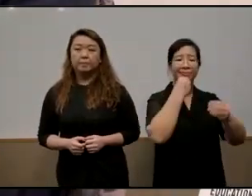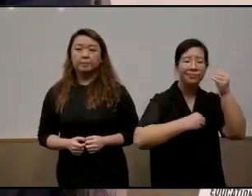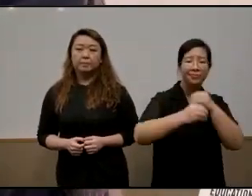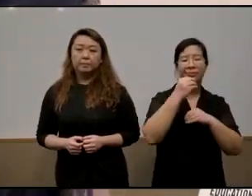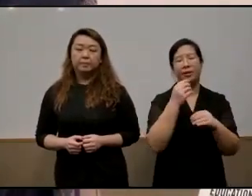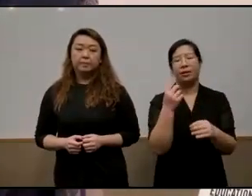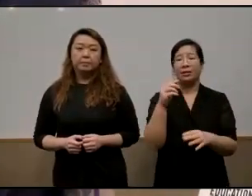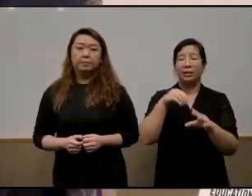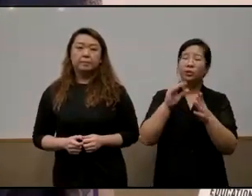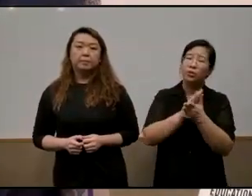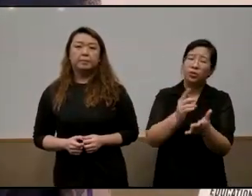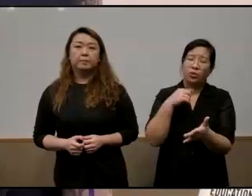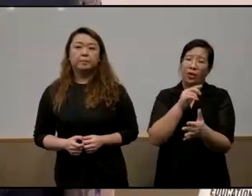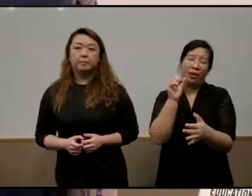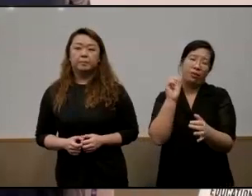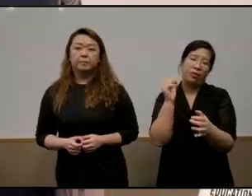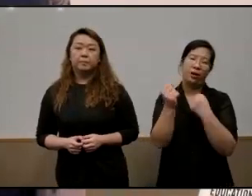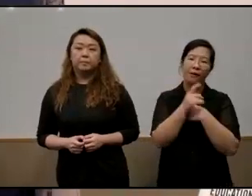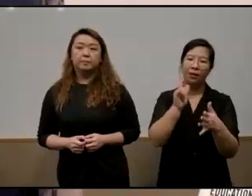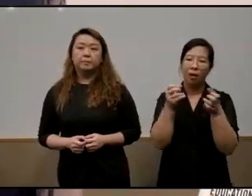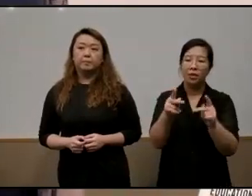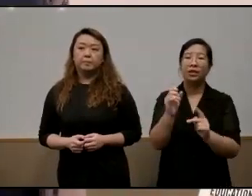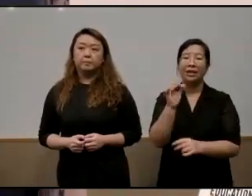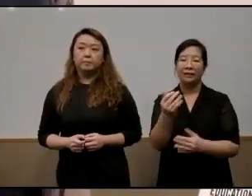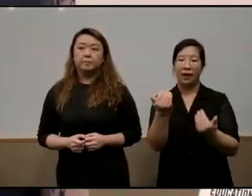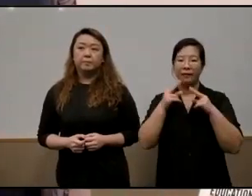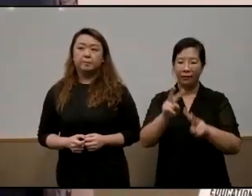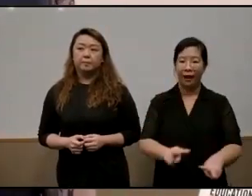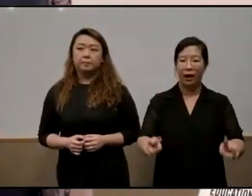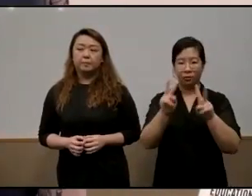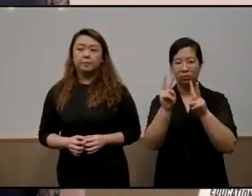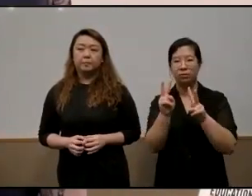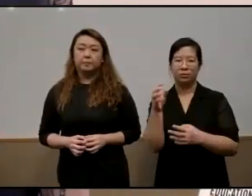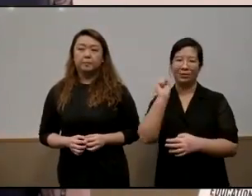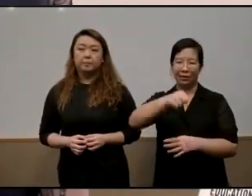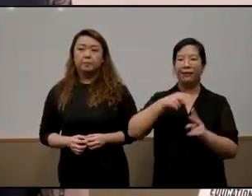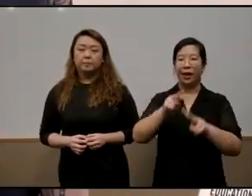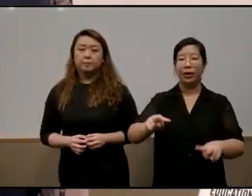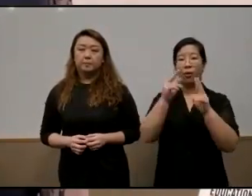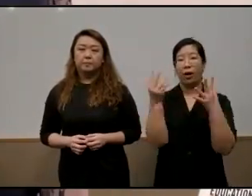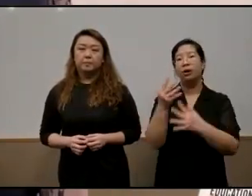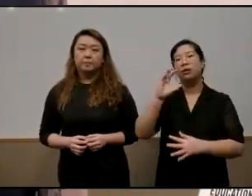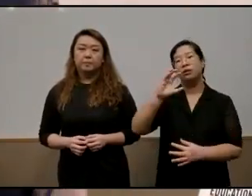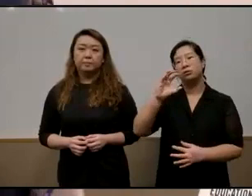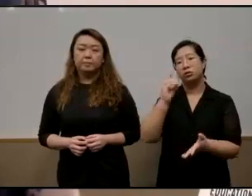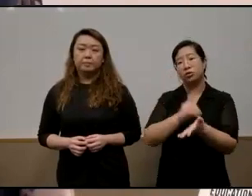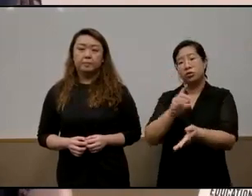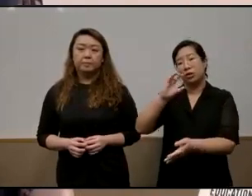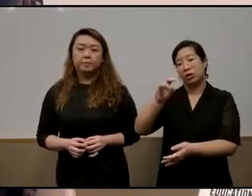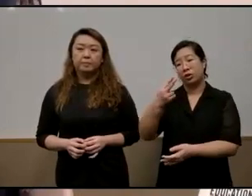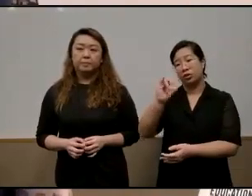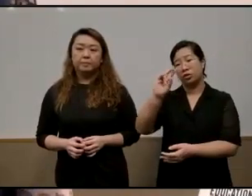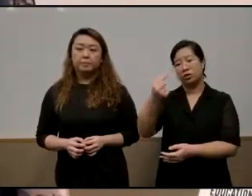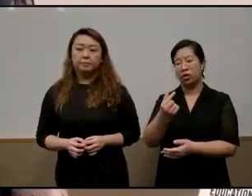honestly so if there was any value at least the value is that dr chung's book is an update